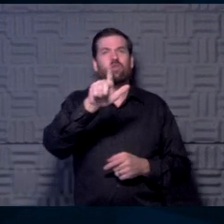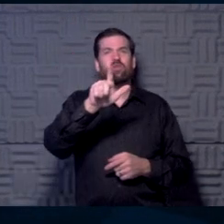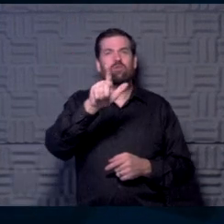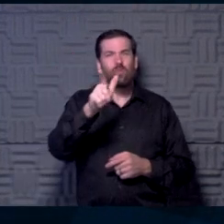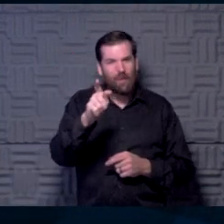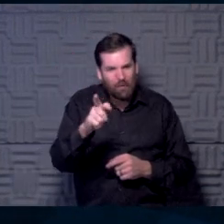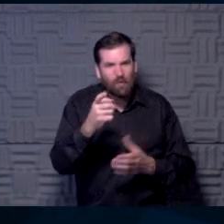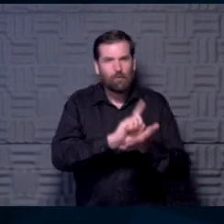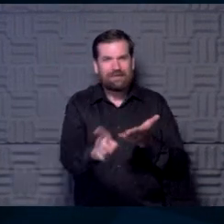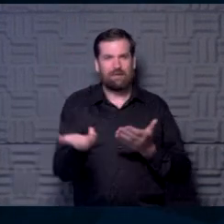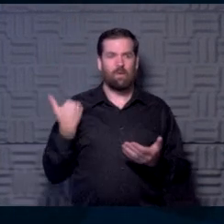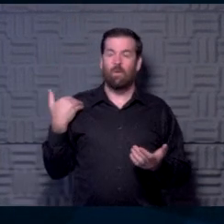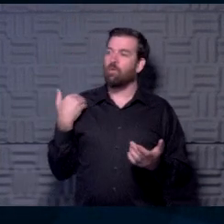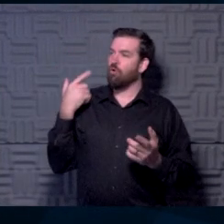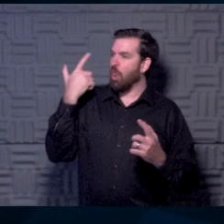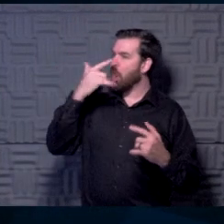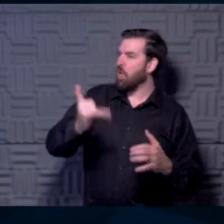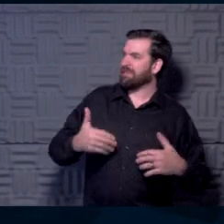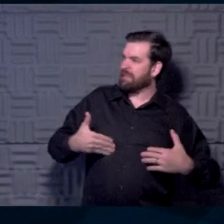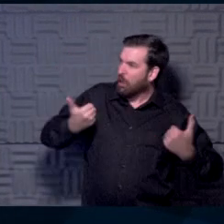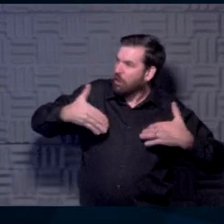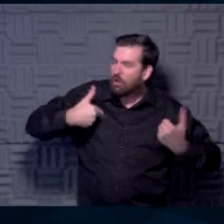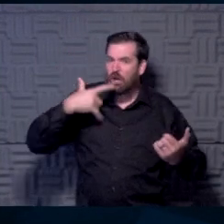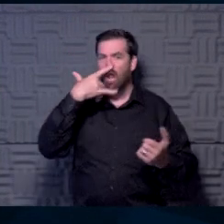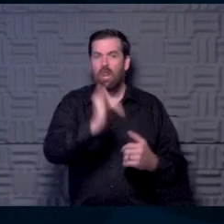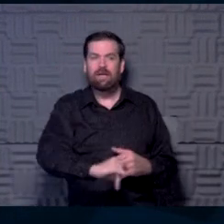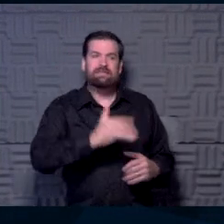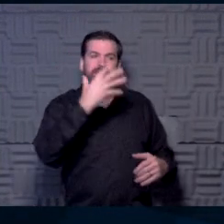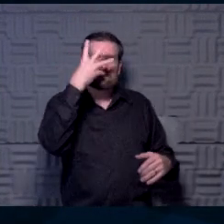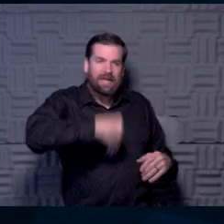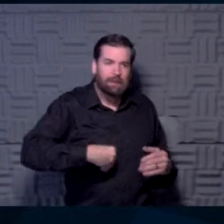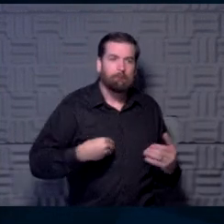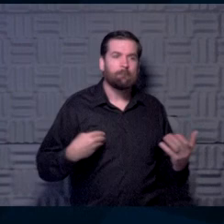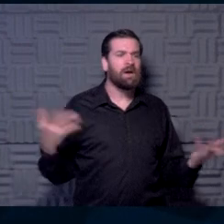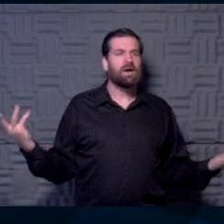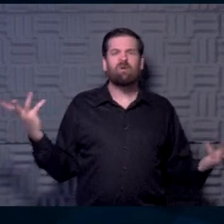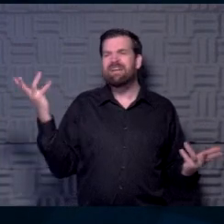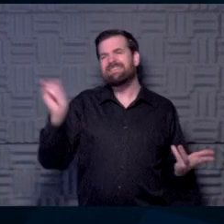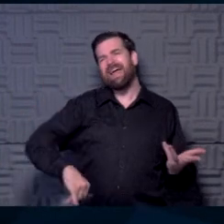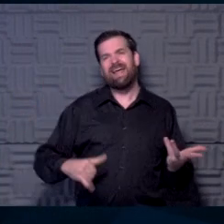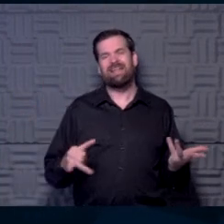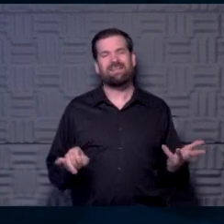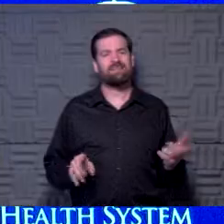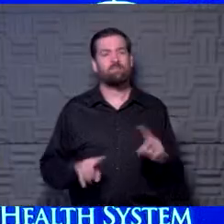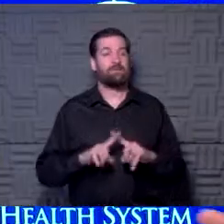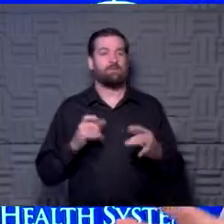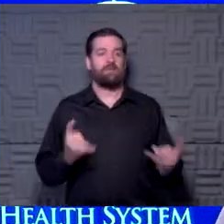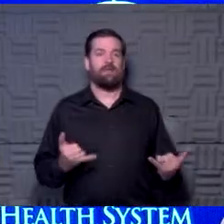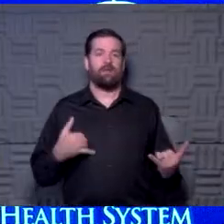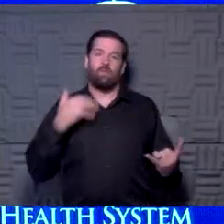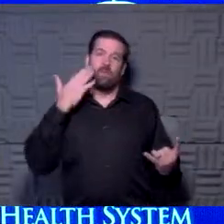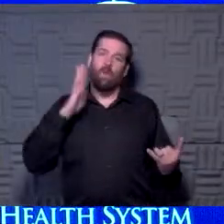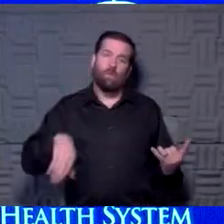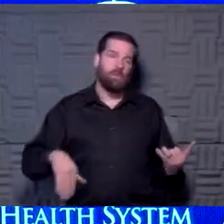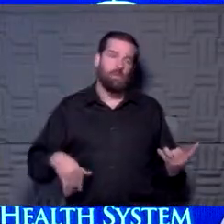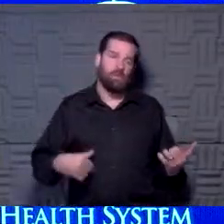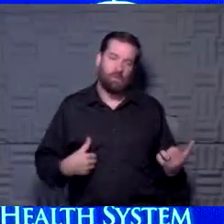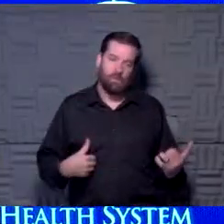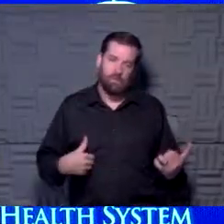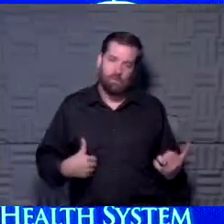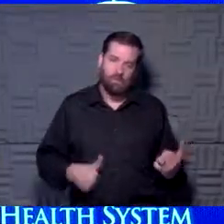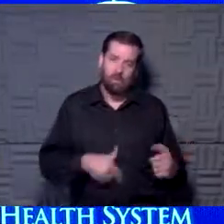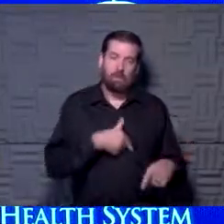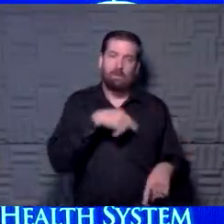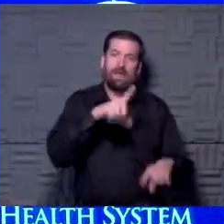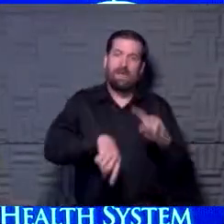He's got hair. He looks younger. He looks like he's been sleeping. Whoa, what is that? But today we know that we can't do those things. And so the